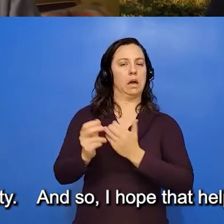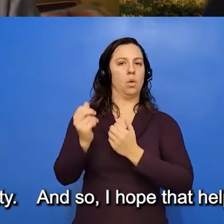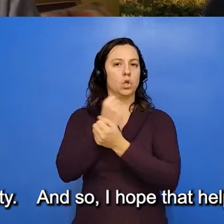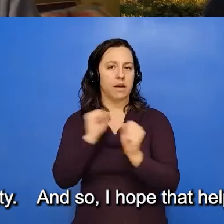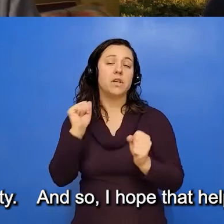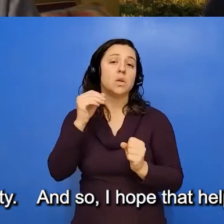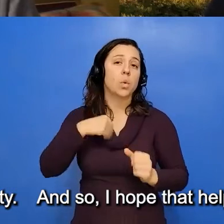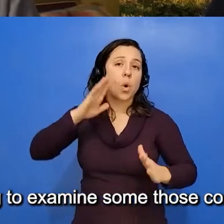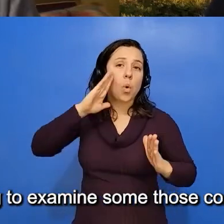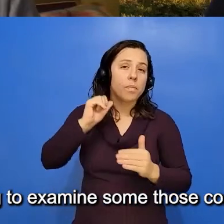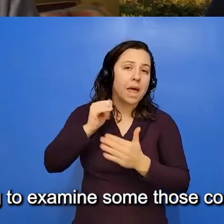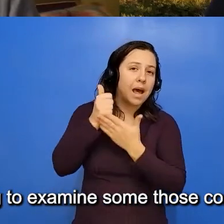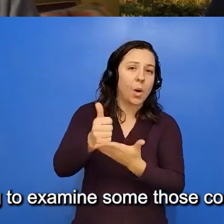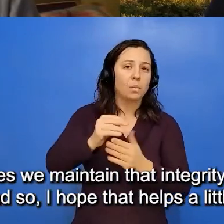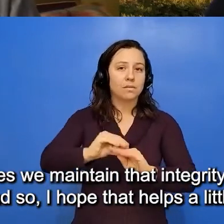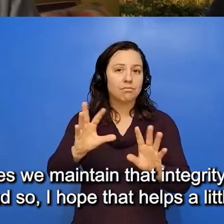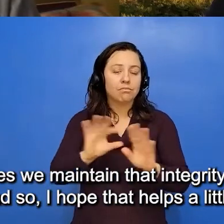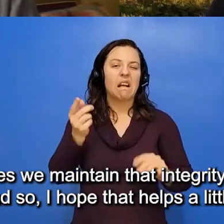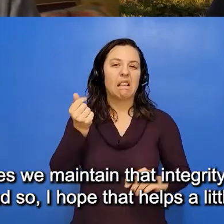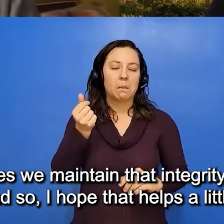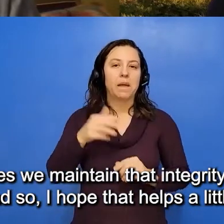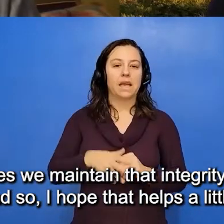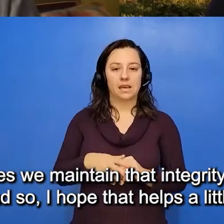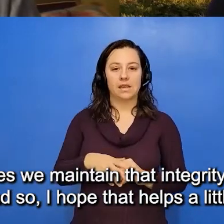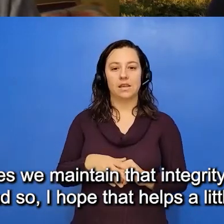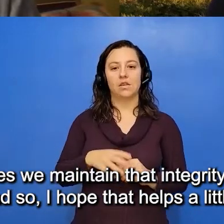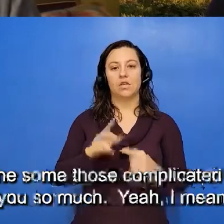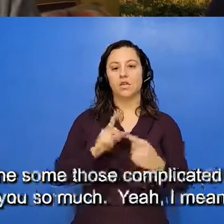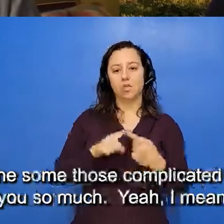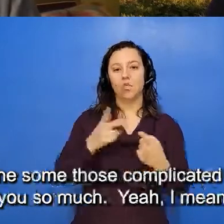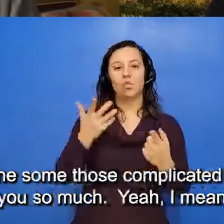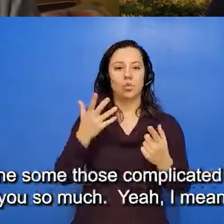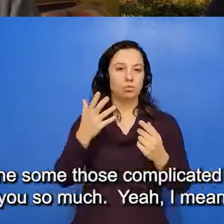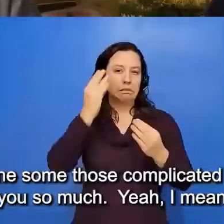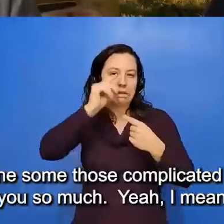helps a little bit in trying to examine some of those complicated issues.